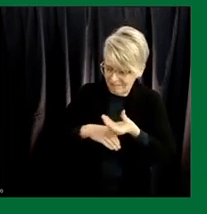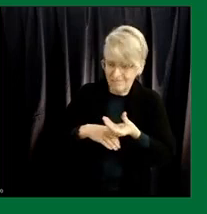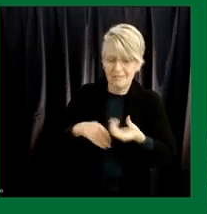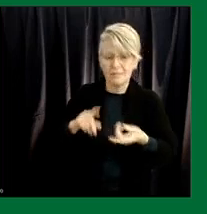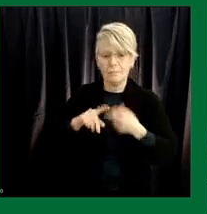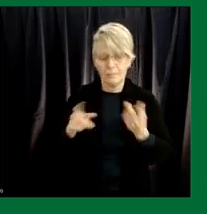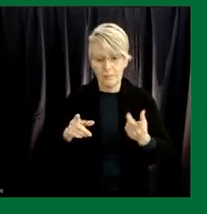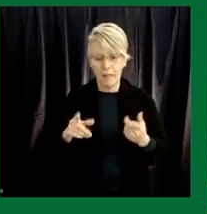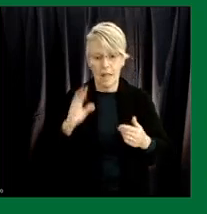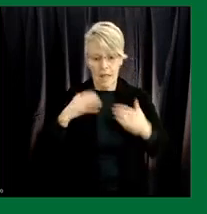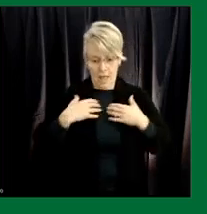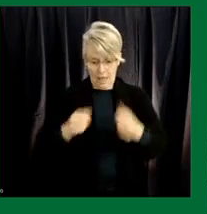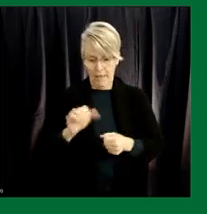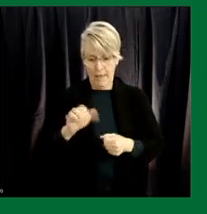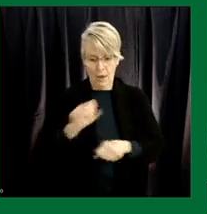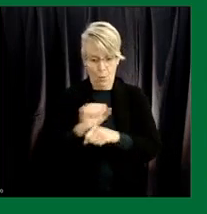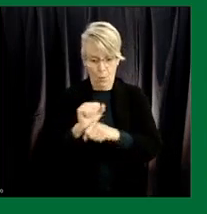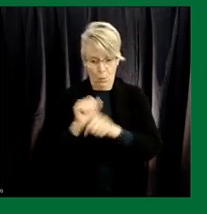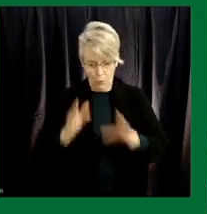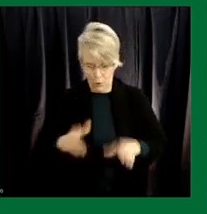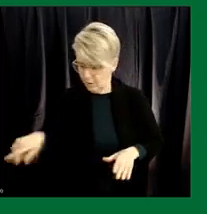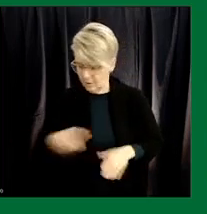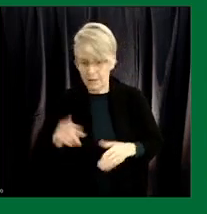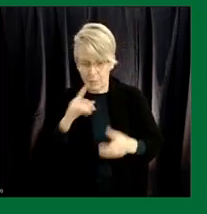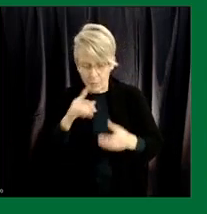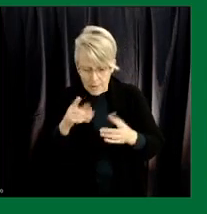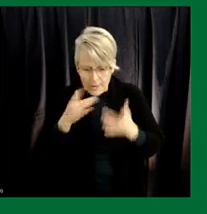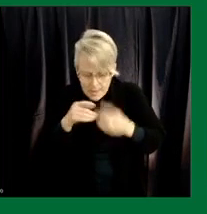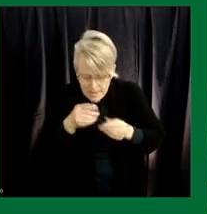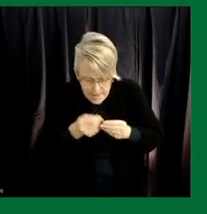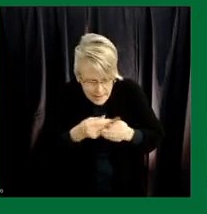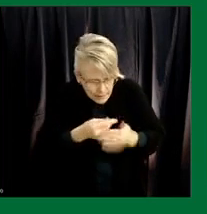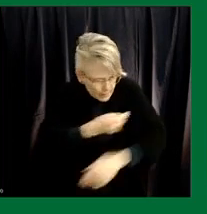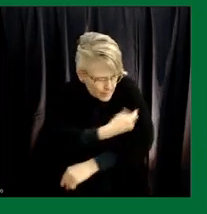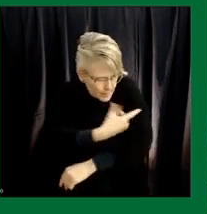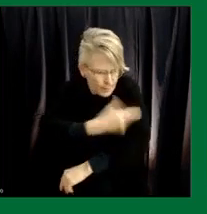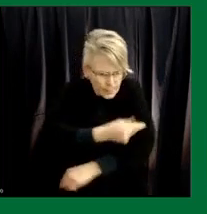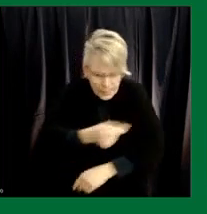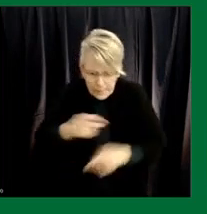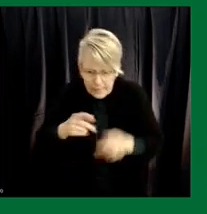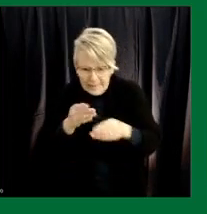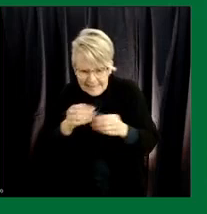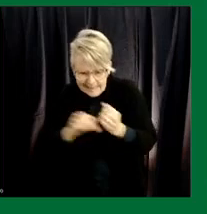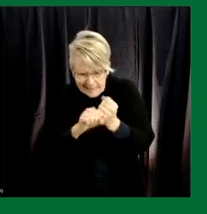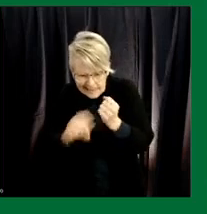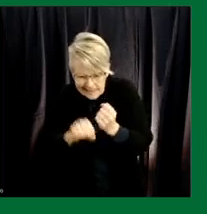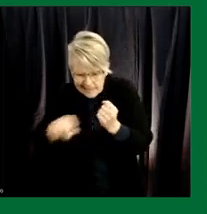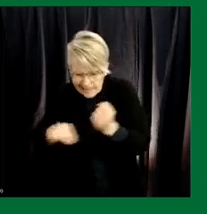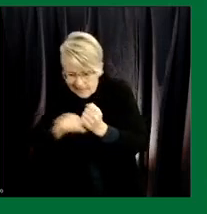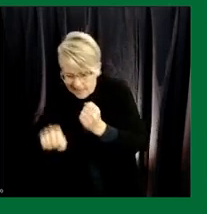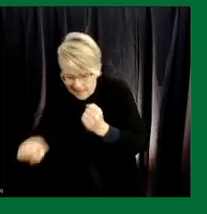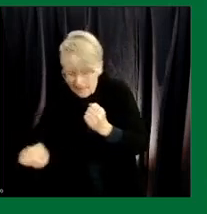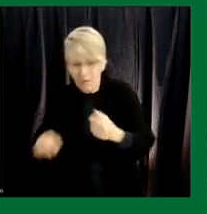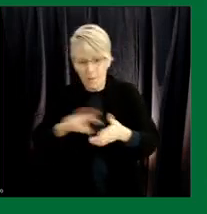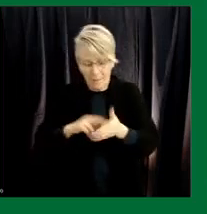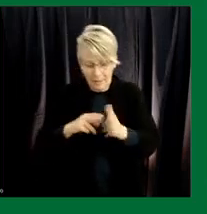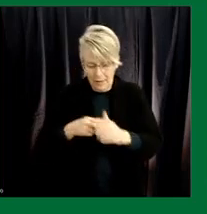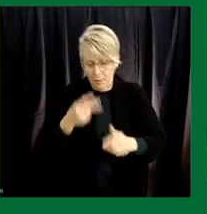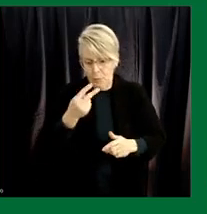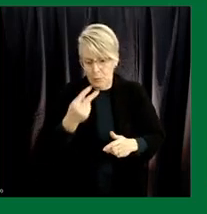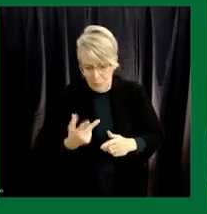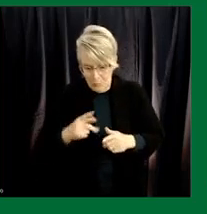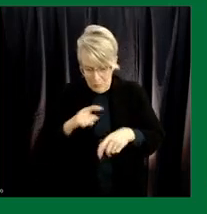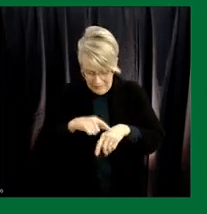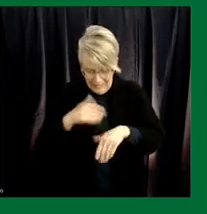prudence of our health care workers we've got about 62 000 of those doses in people's arms but we're about a third of the way two-thirds of the way through our time